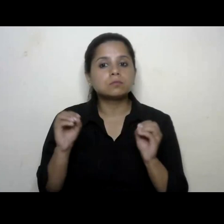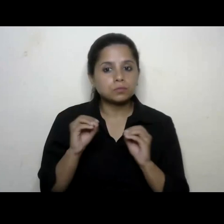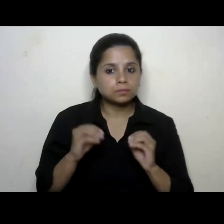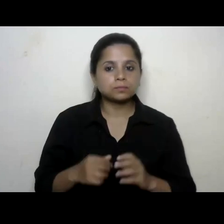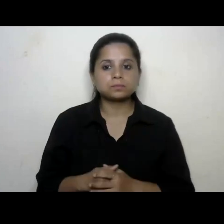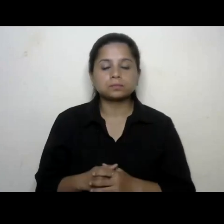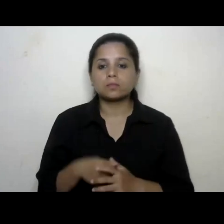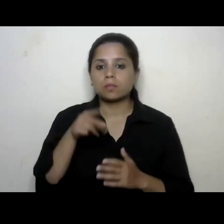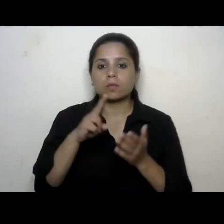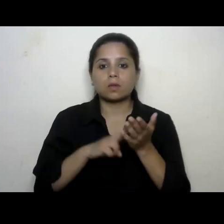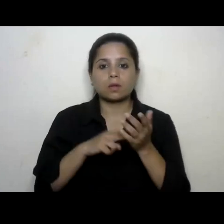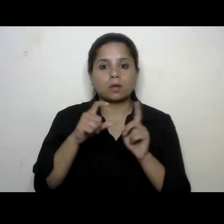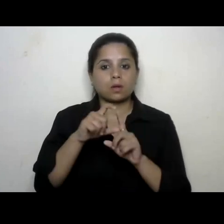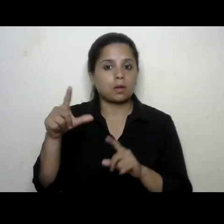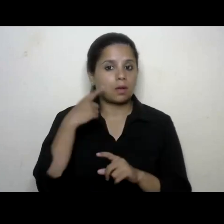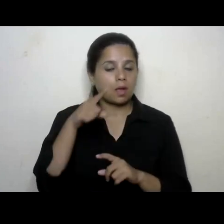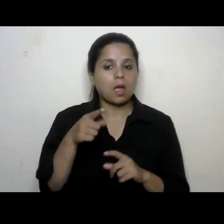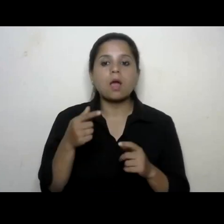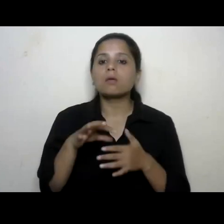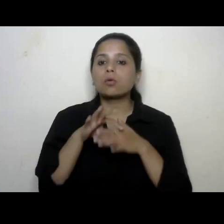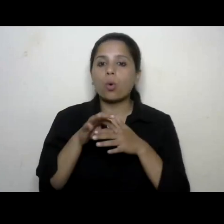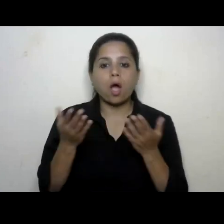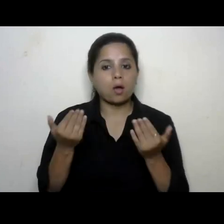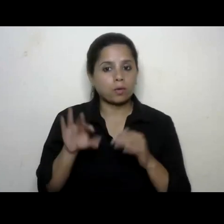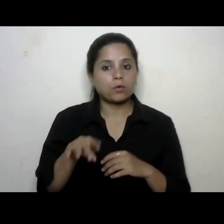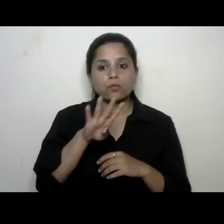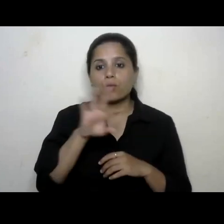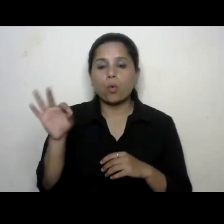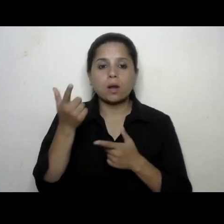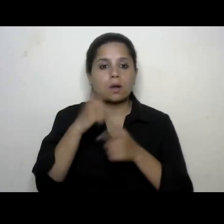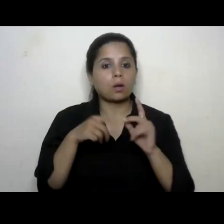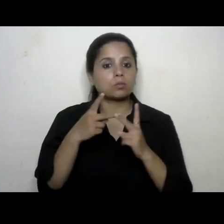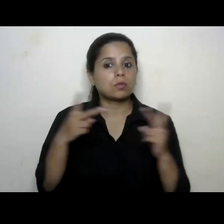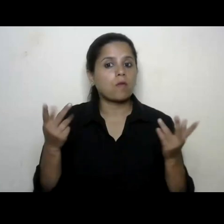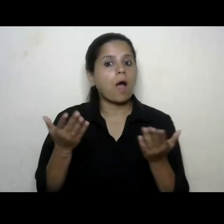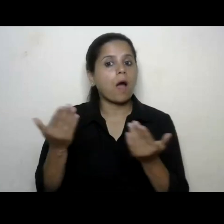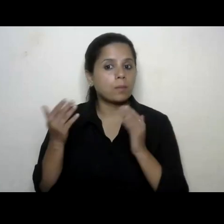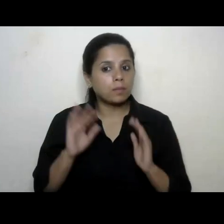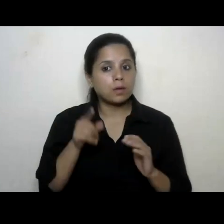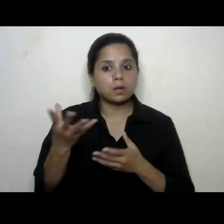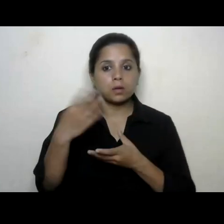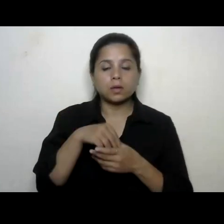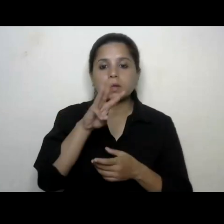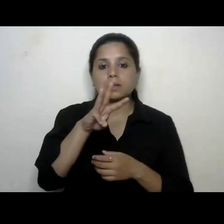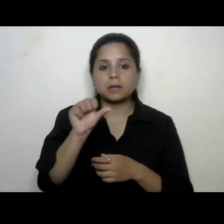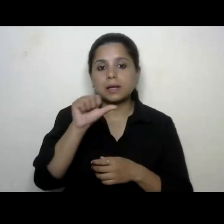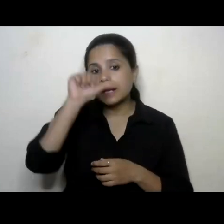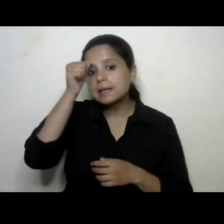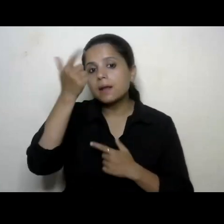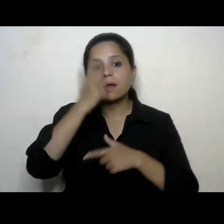this ndli contents are available over 400 languages which includes 39 indian languages